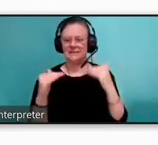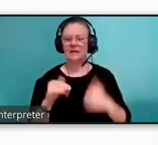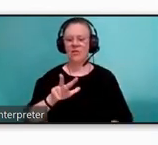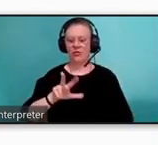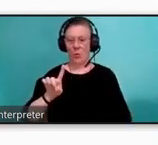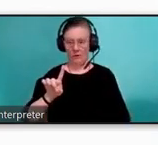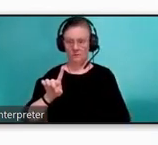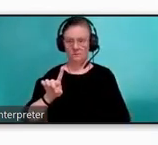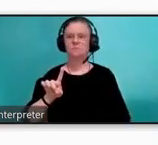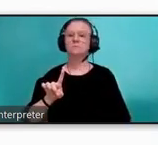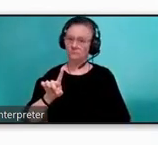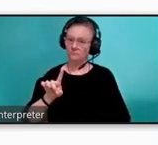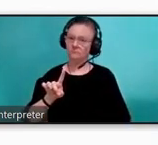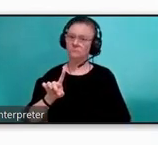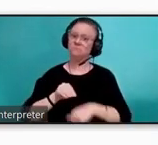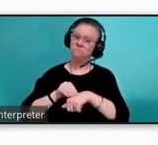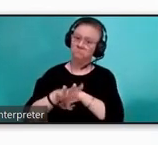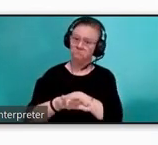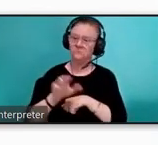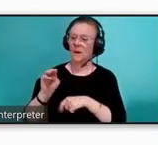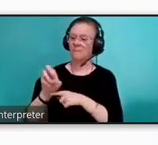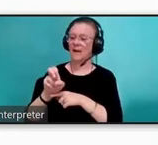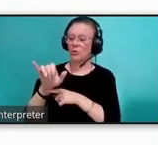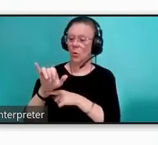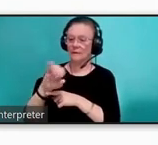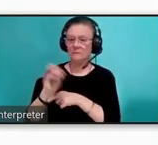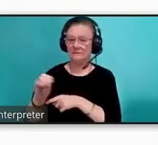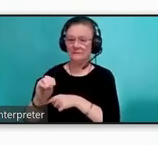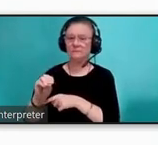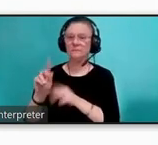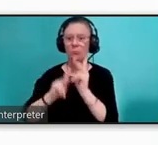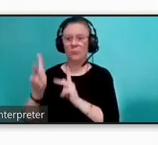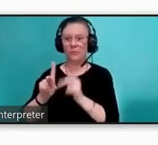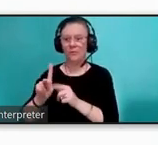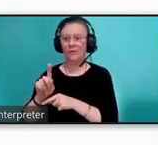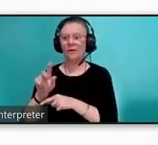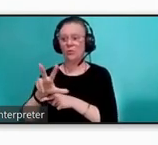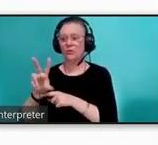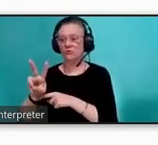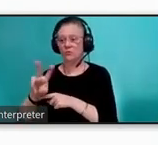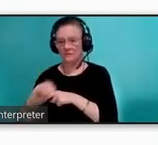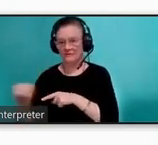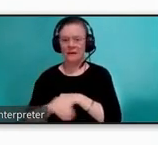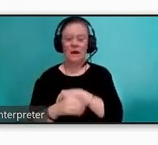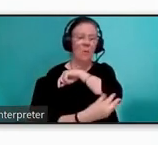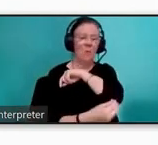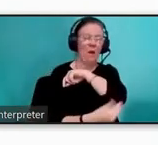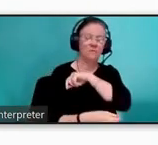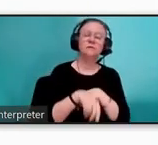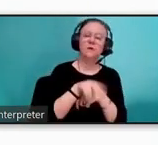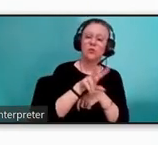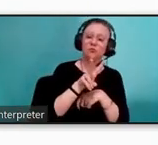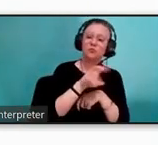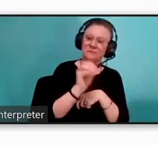will affect a population with a minority rate of 32% and a poverty rate of 22%. Both are slightly